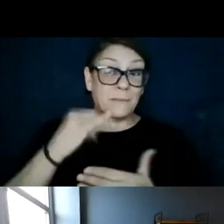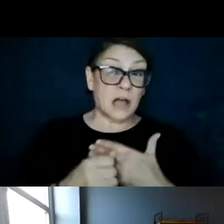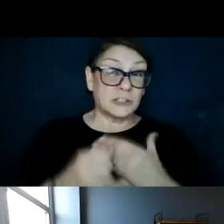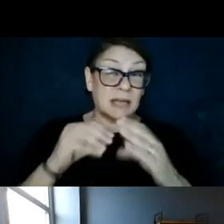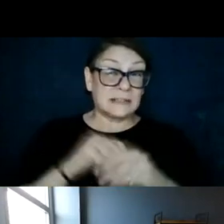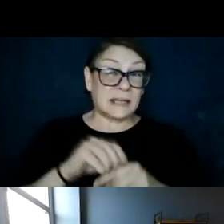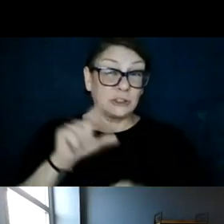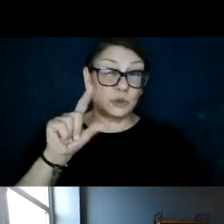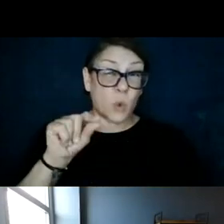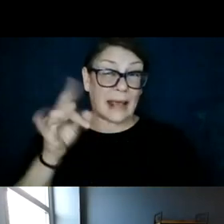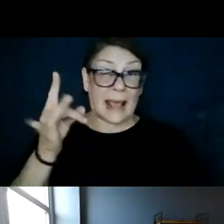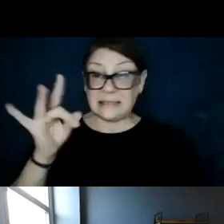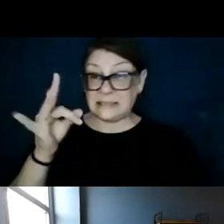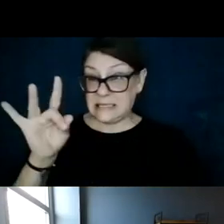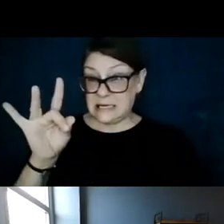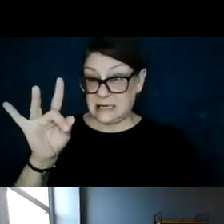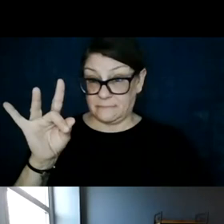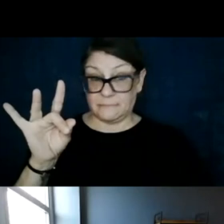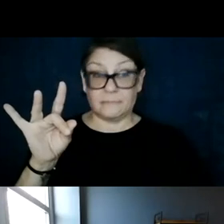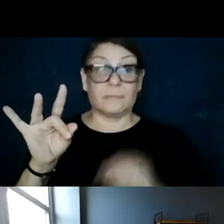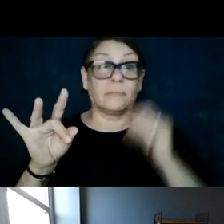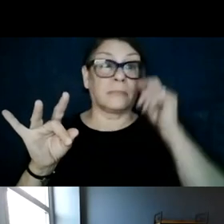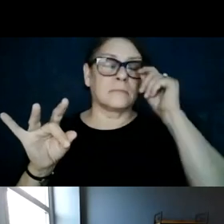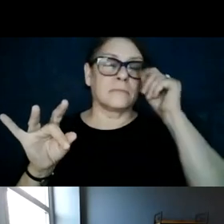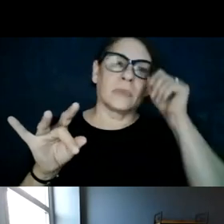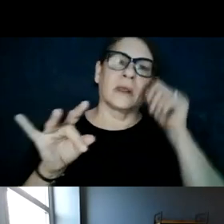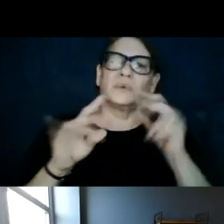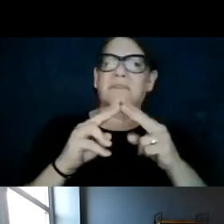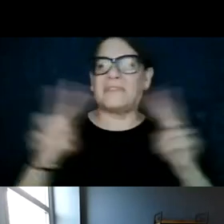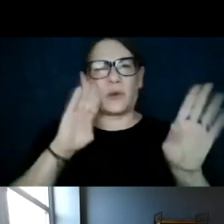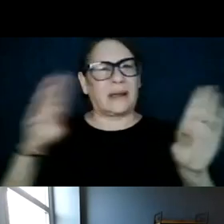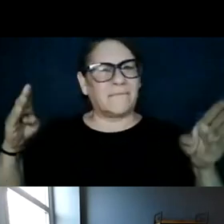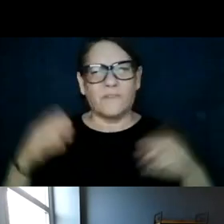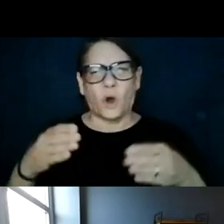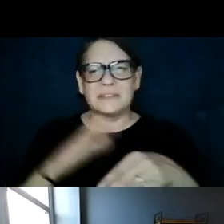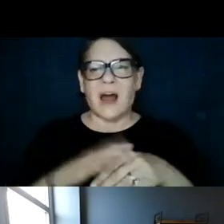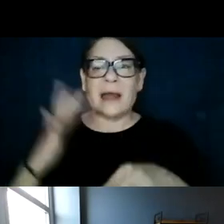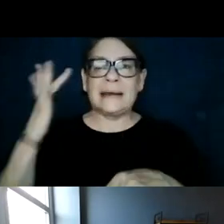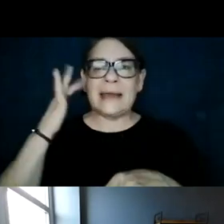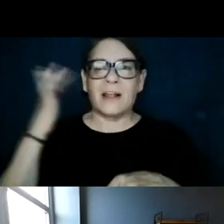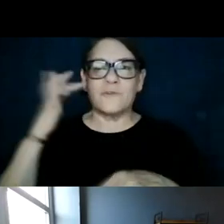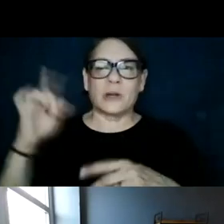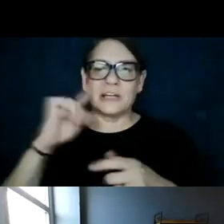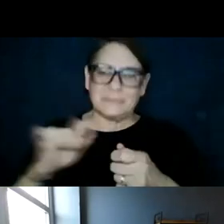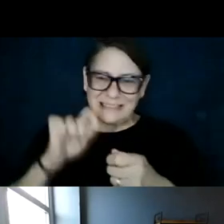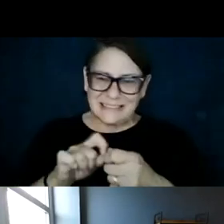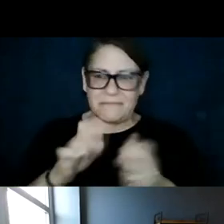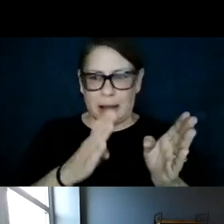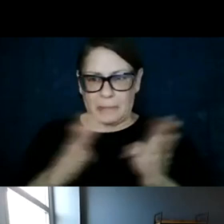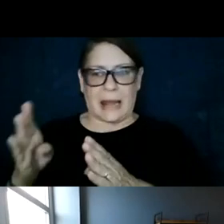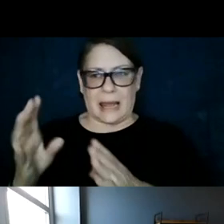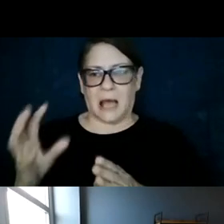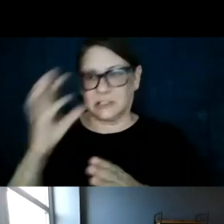2018, and it was very focused on California specific planning assumptions.